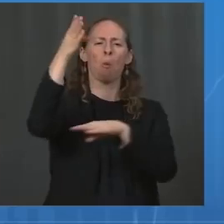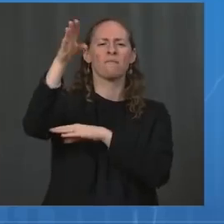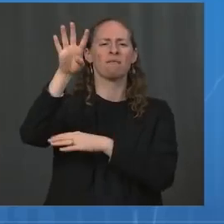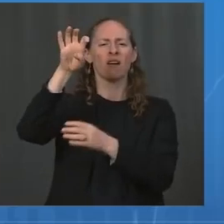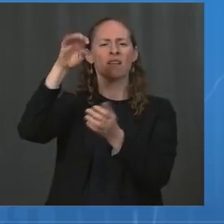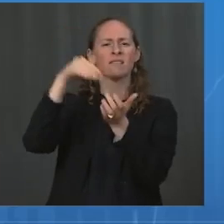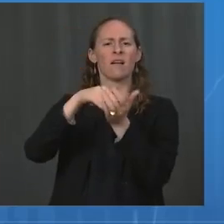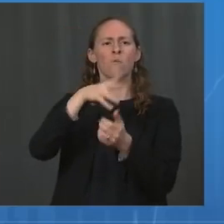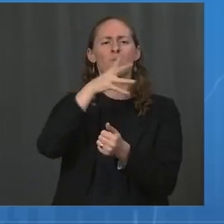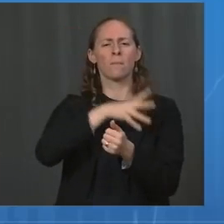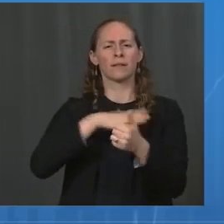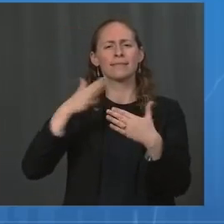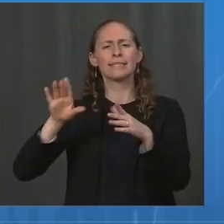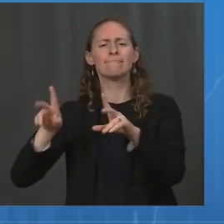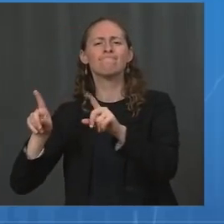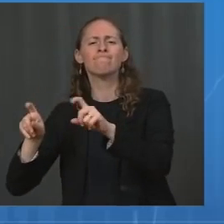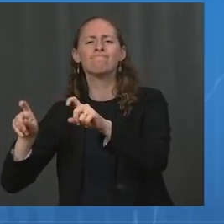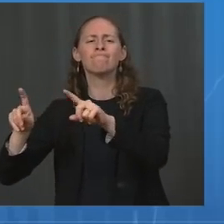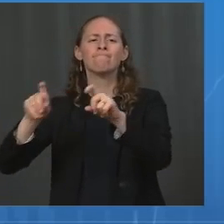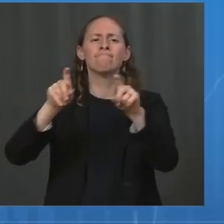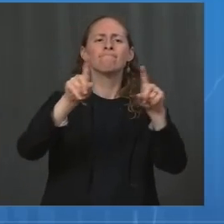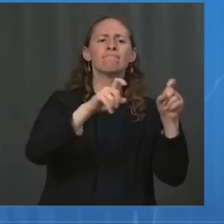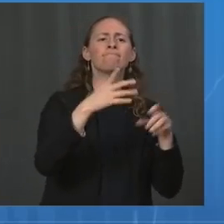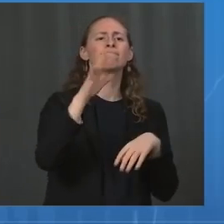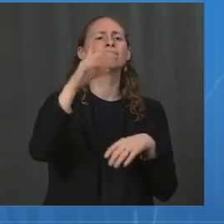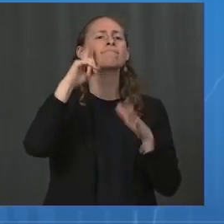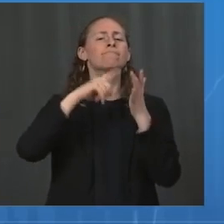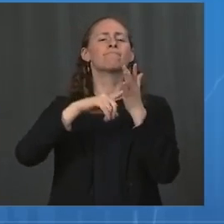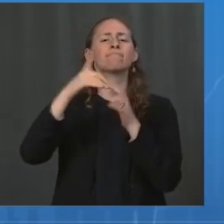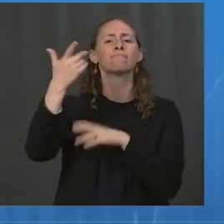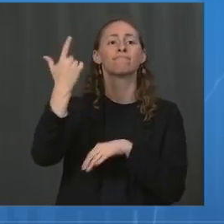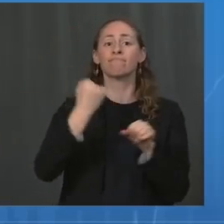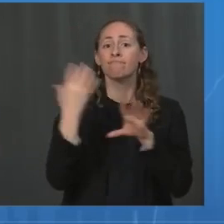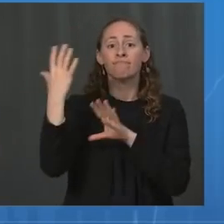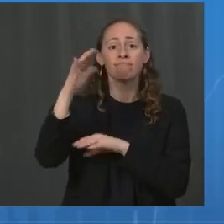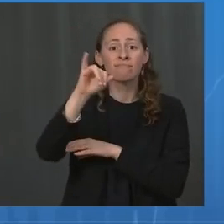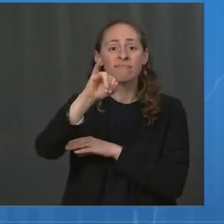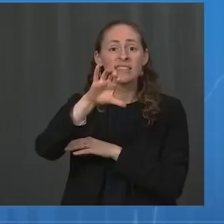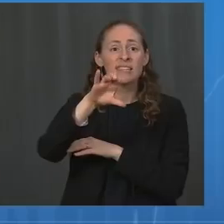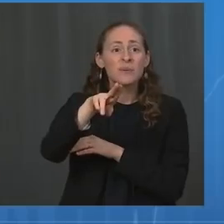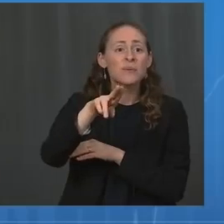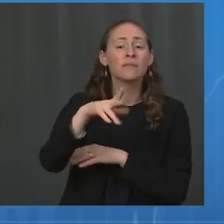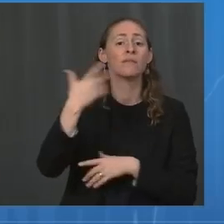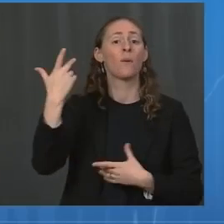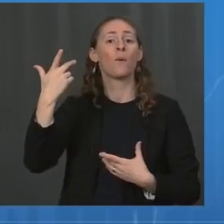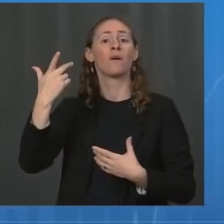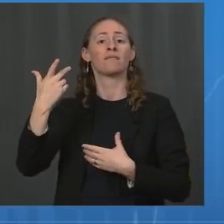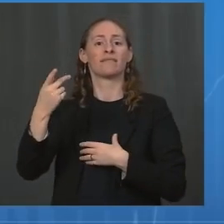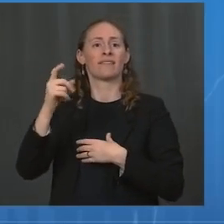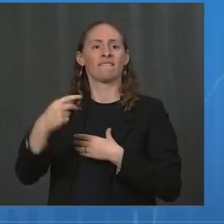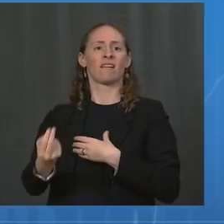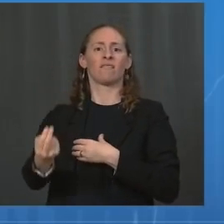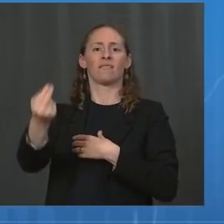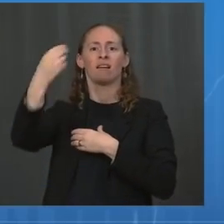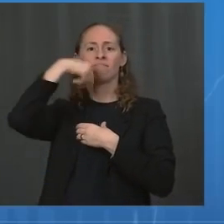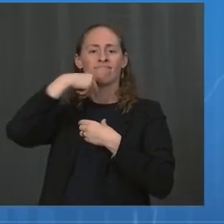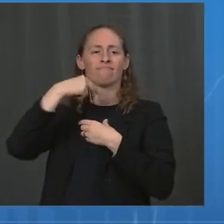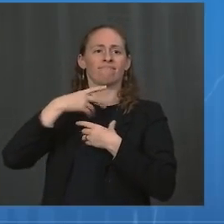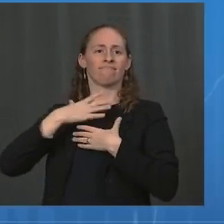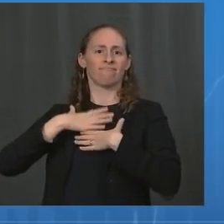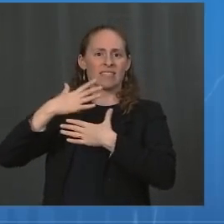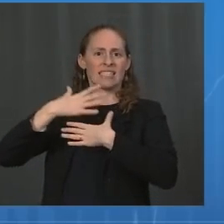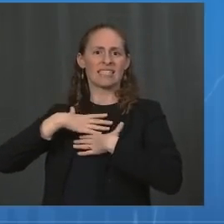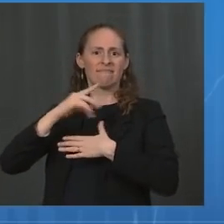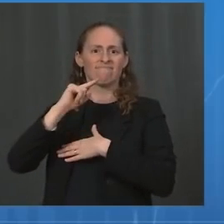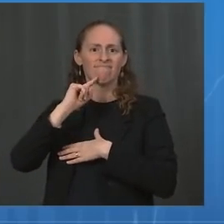things like intensive care admission, invasive ventilation, excre corporeal membrane oxygenation, or ECMO,